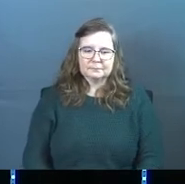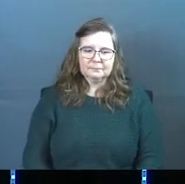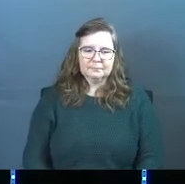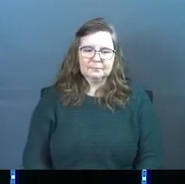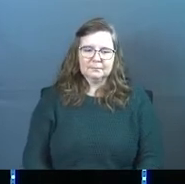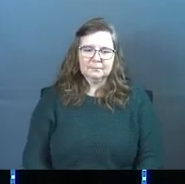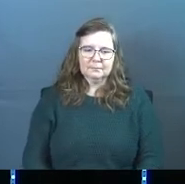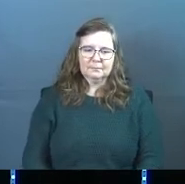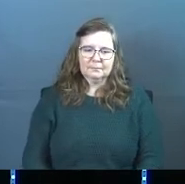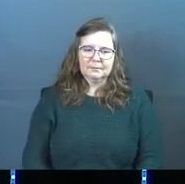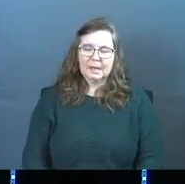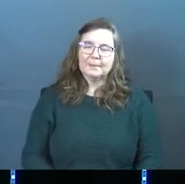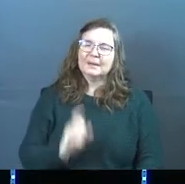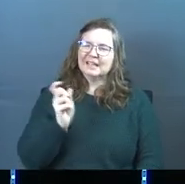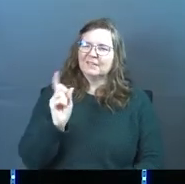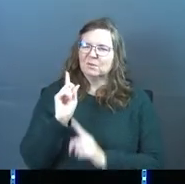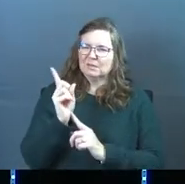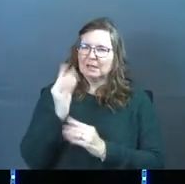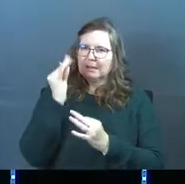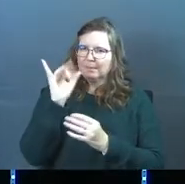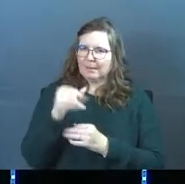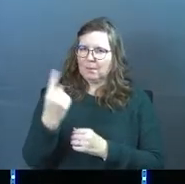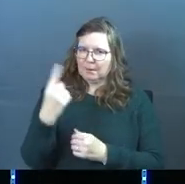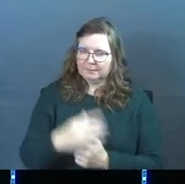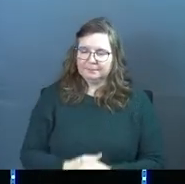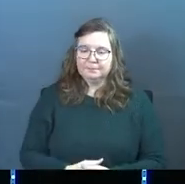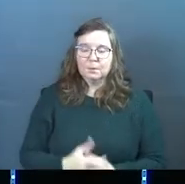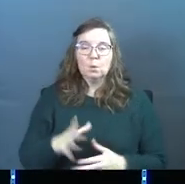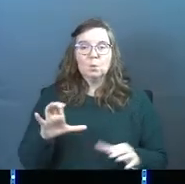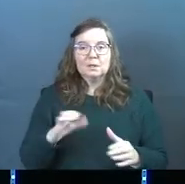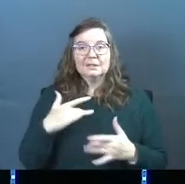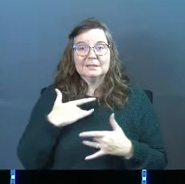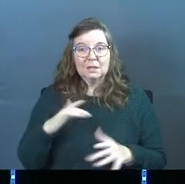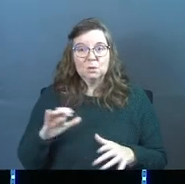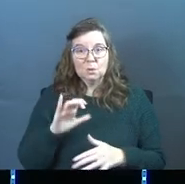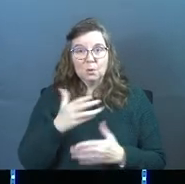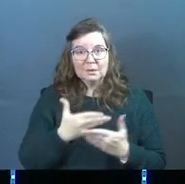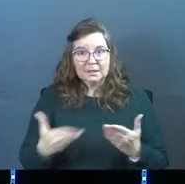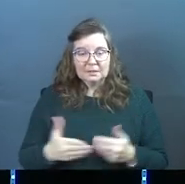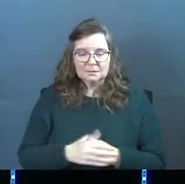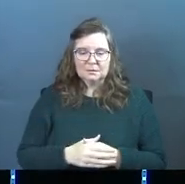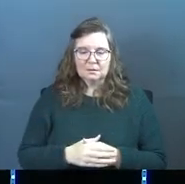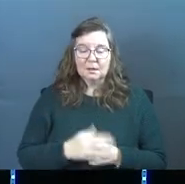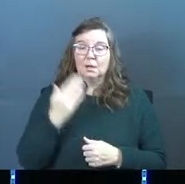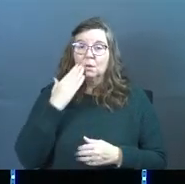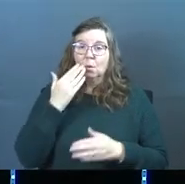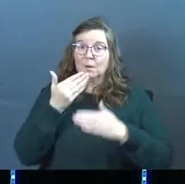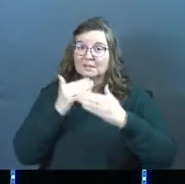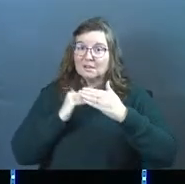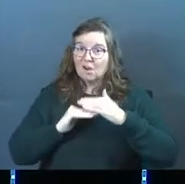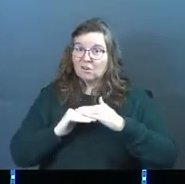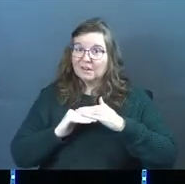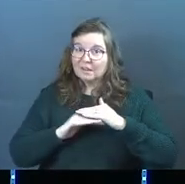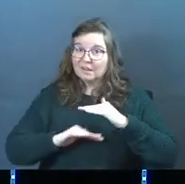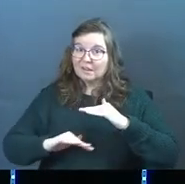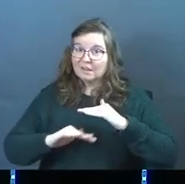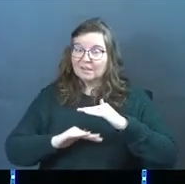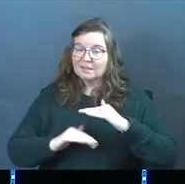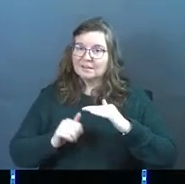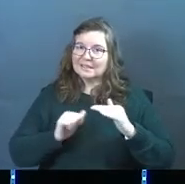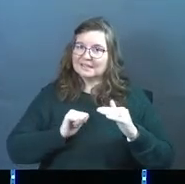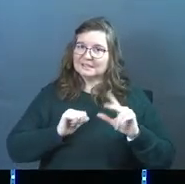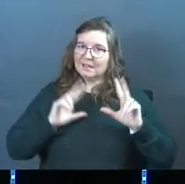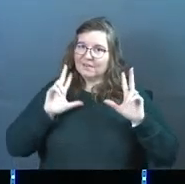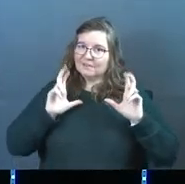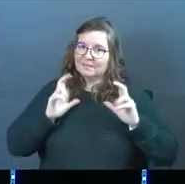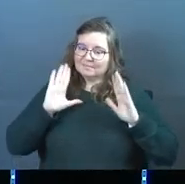Give you a second on that one. Right? We do those things. And you know what's underneath it? It's self